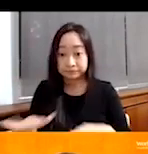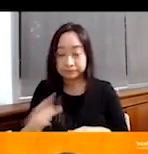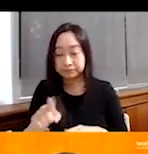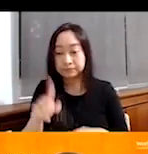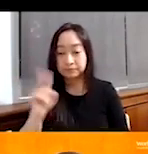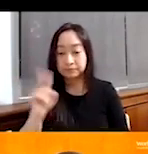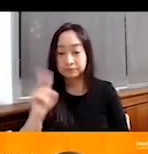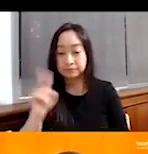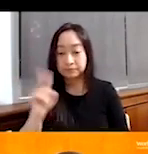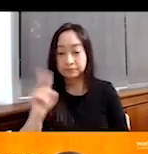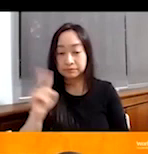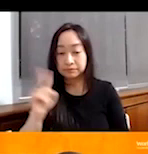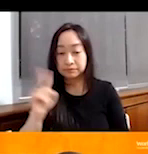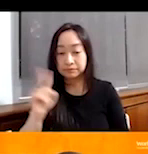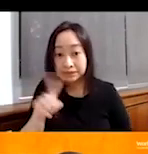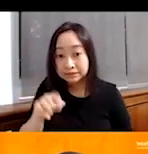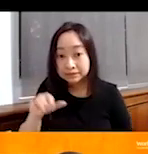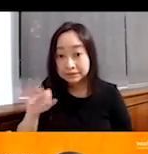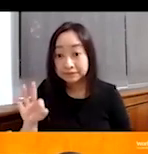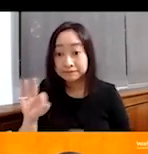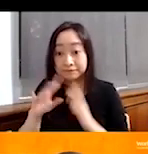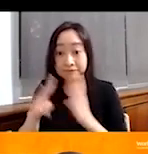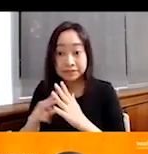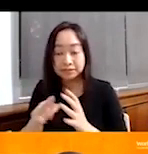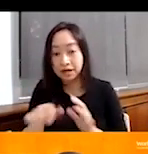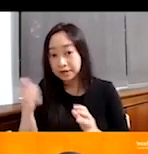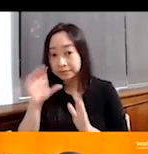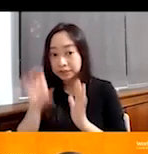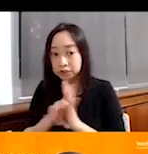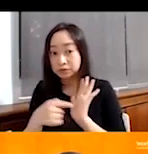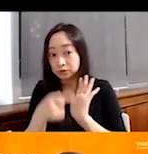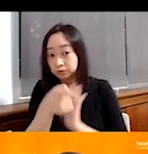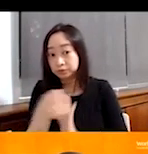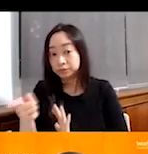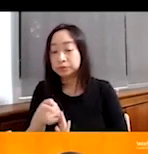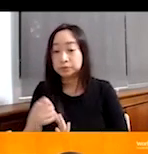the Zeef village. I'm that shows a bit more of the, of the landscape. But basically,